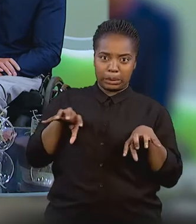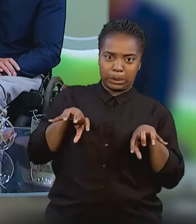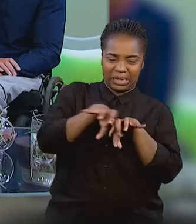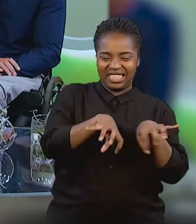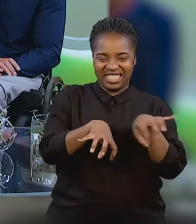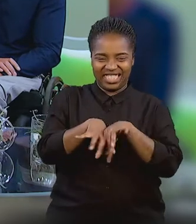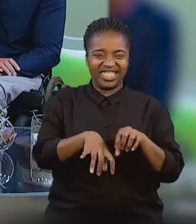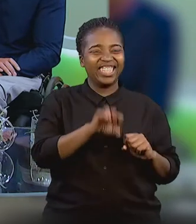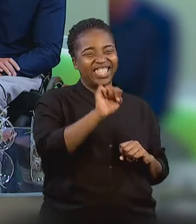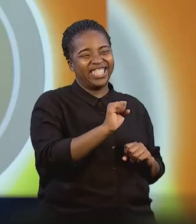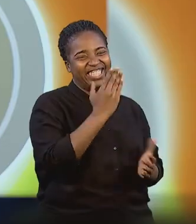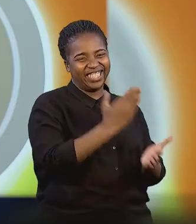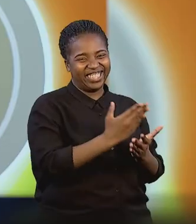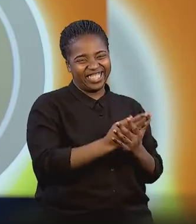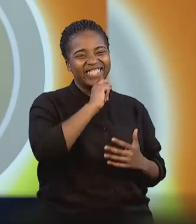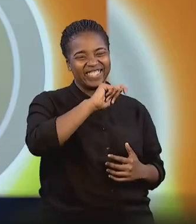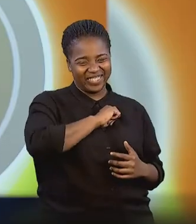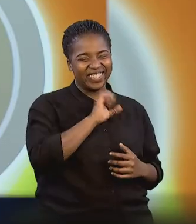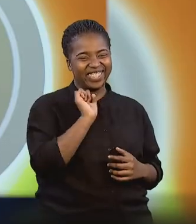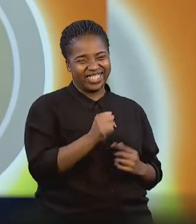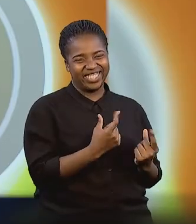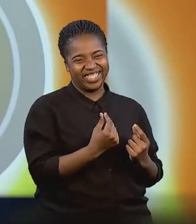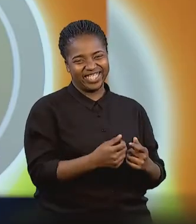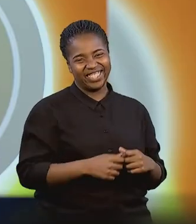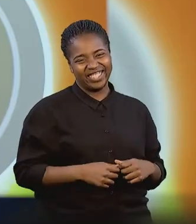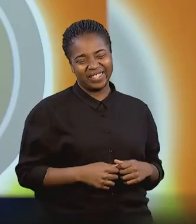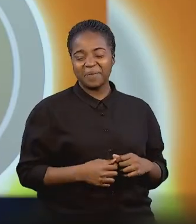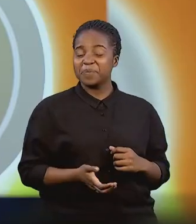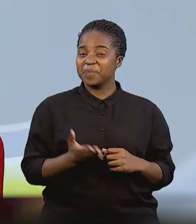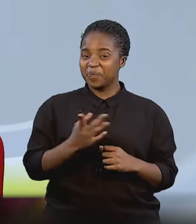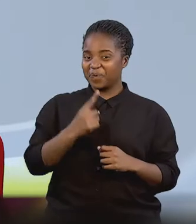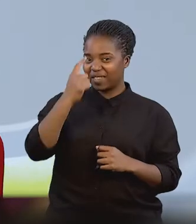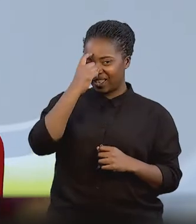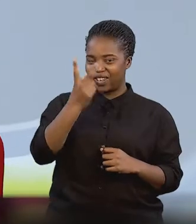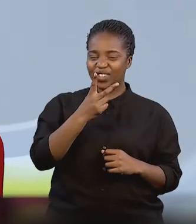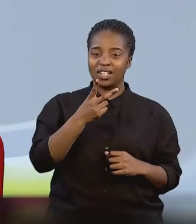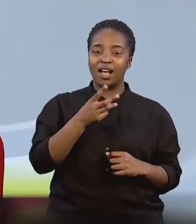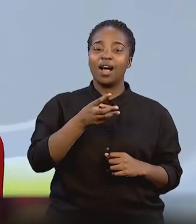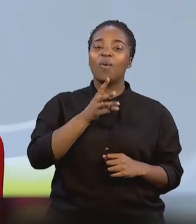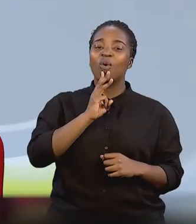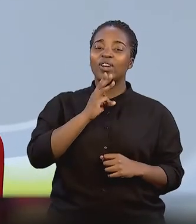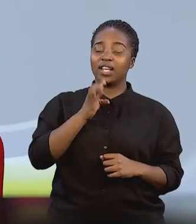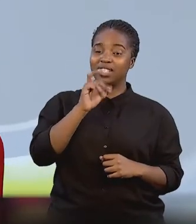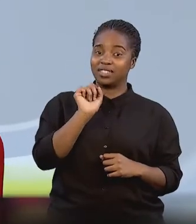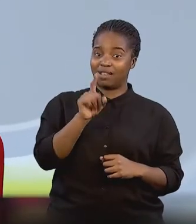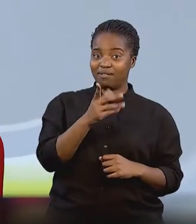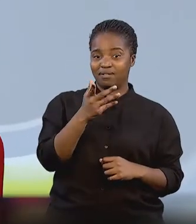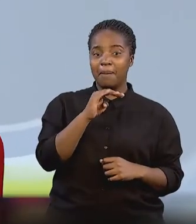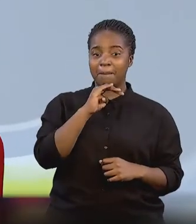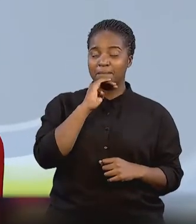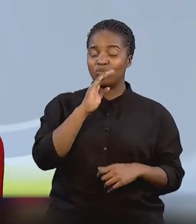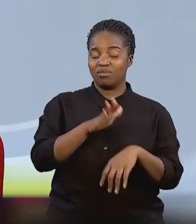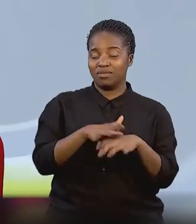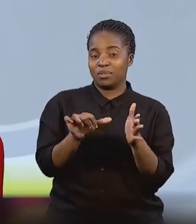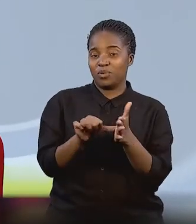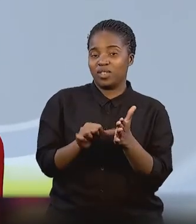trying to kill someone. Yeah, no, definitely. They're off. I guess then the glass of water that you ended up getting for yourself was more